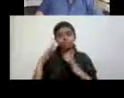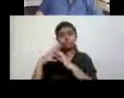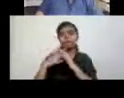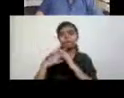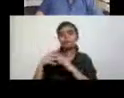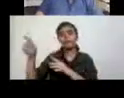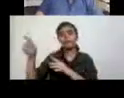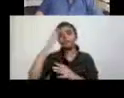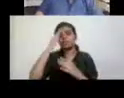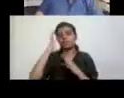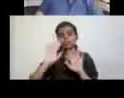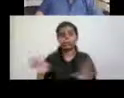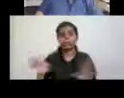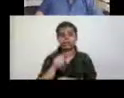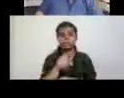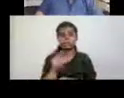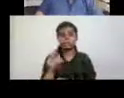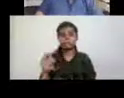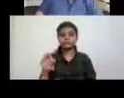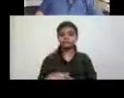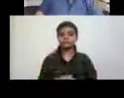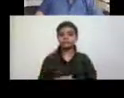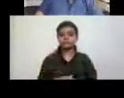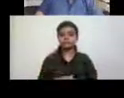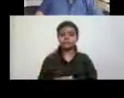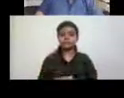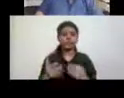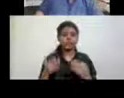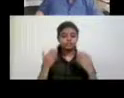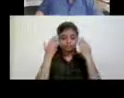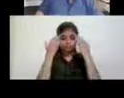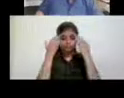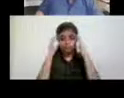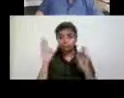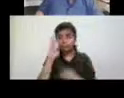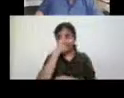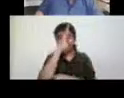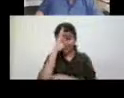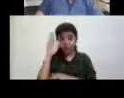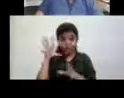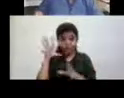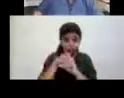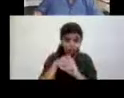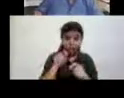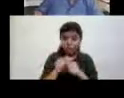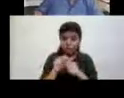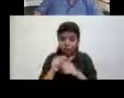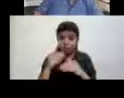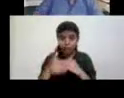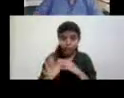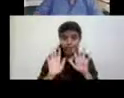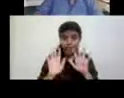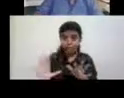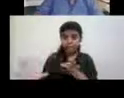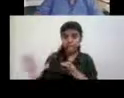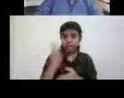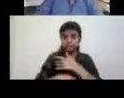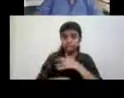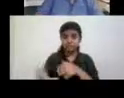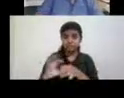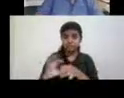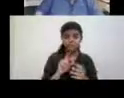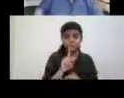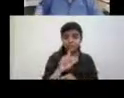was the kind of formative period, but, but there really were no academic works about disability before about 1995,